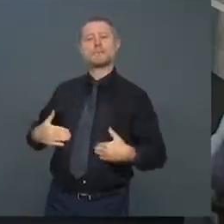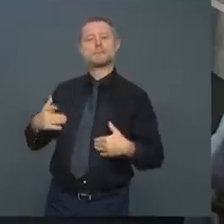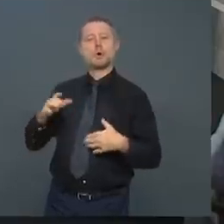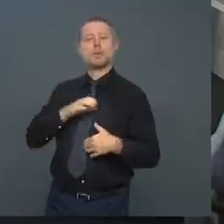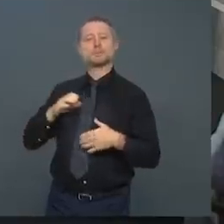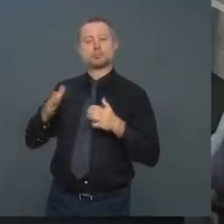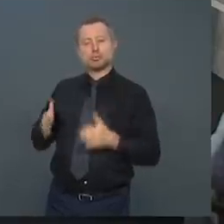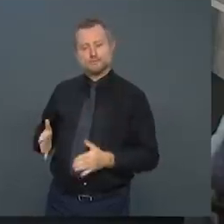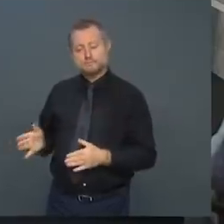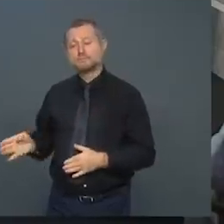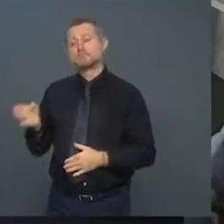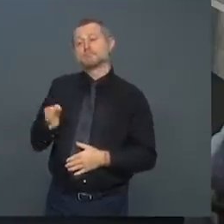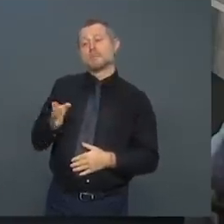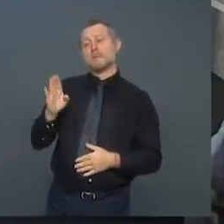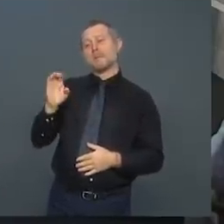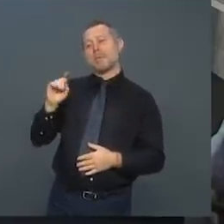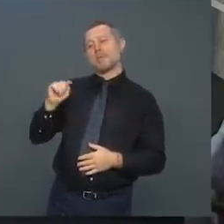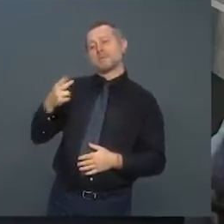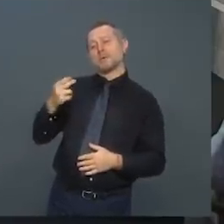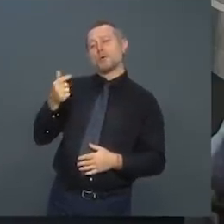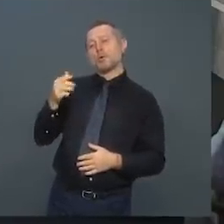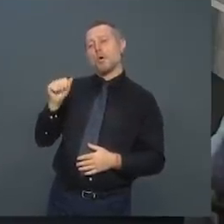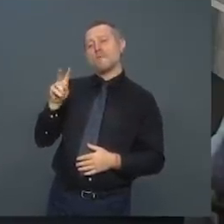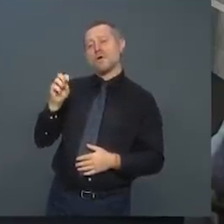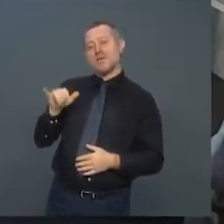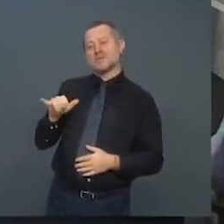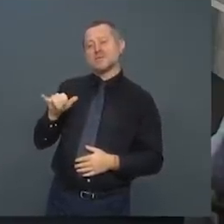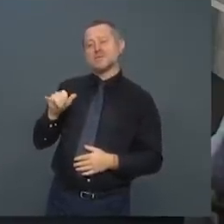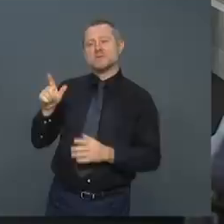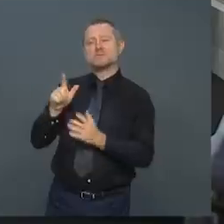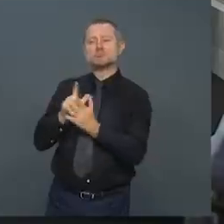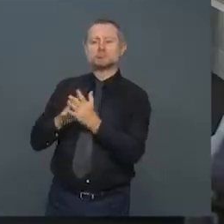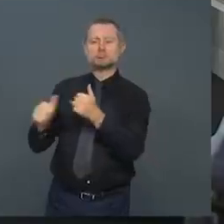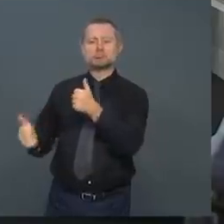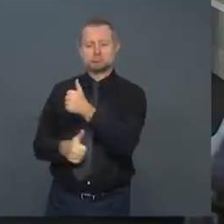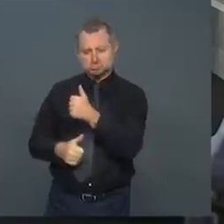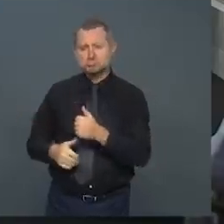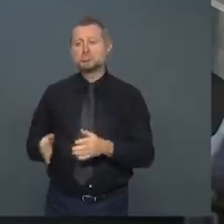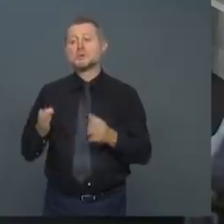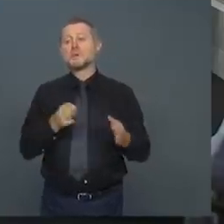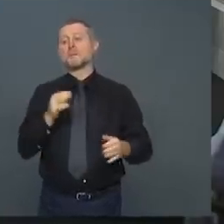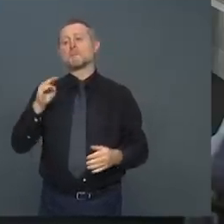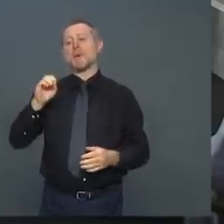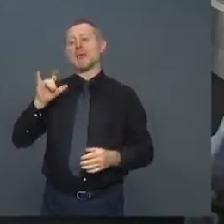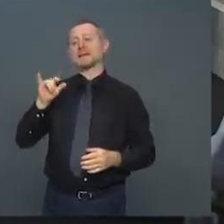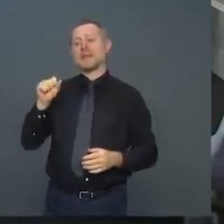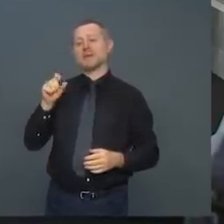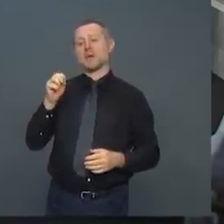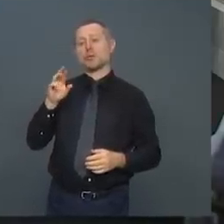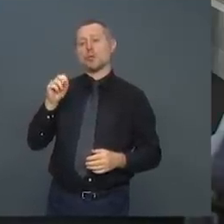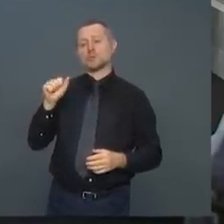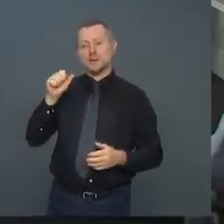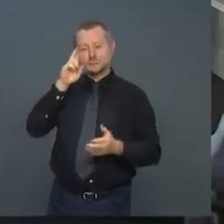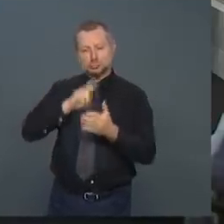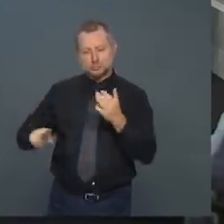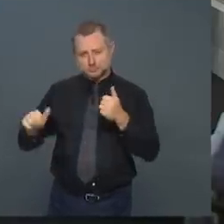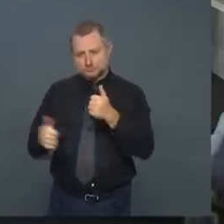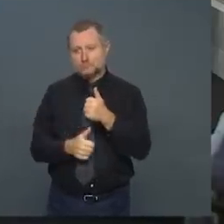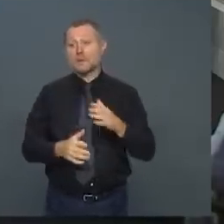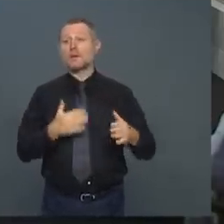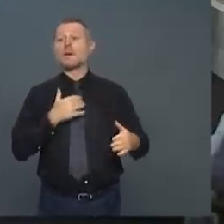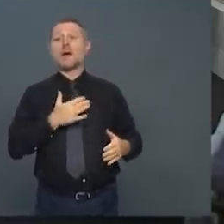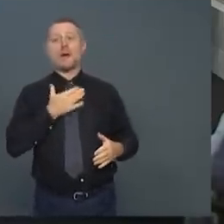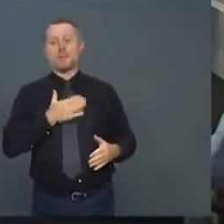Garvey, special counsel to me, Melissa DeRosa, secretary to the governor, and happy birthday to Melissa DeRosa.